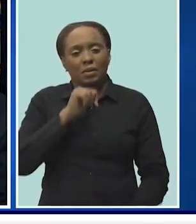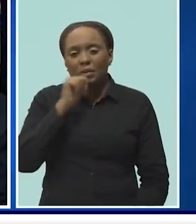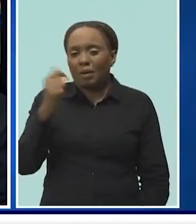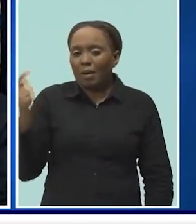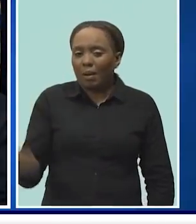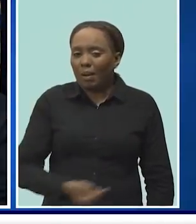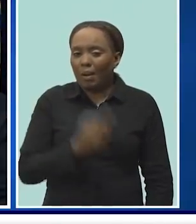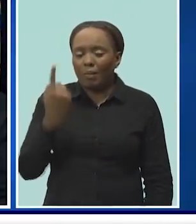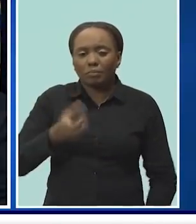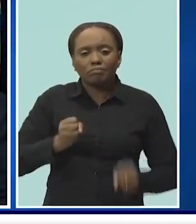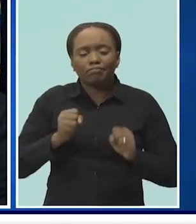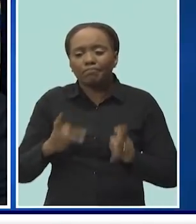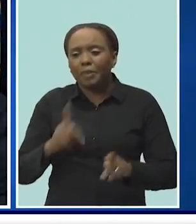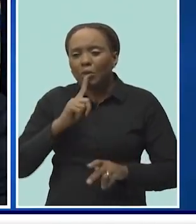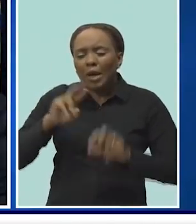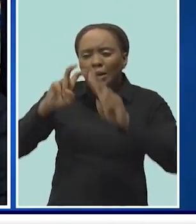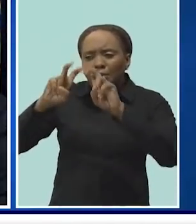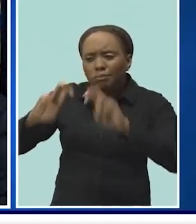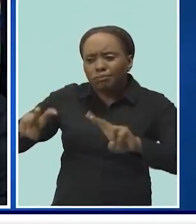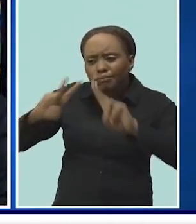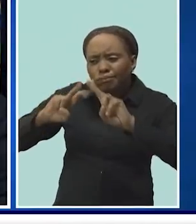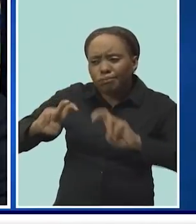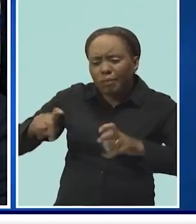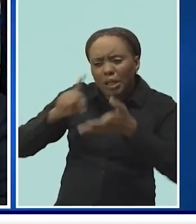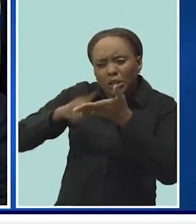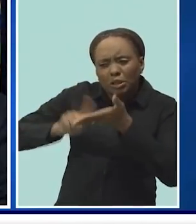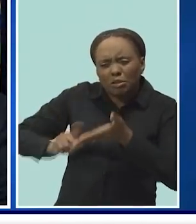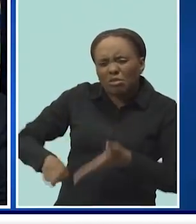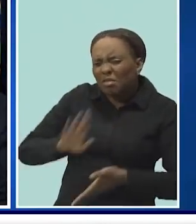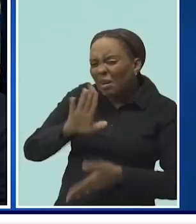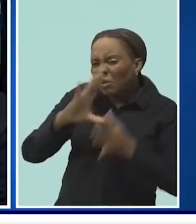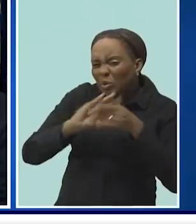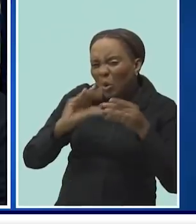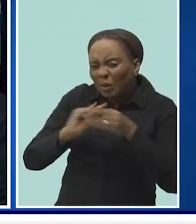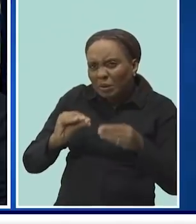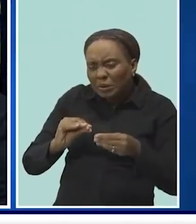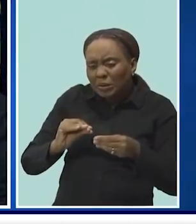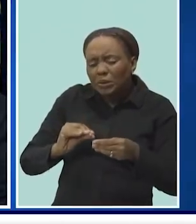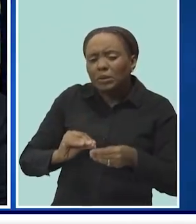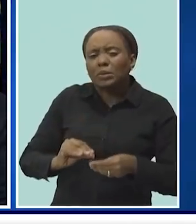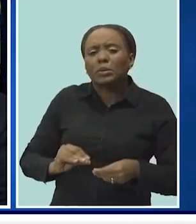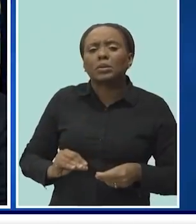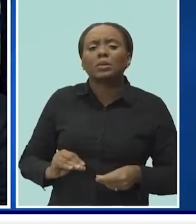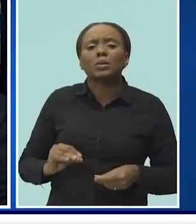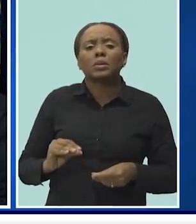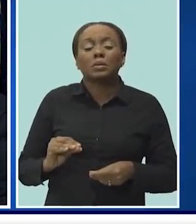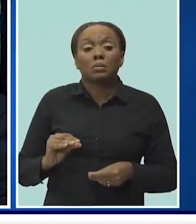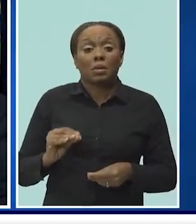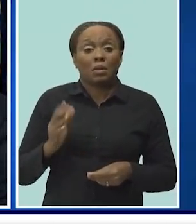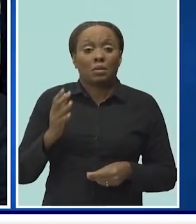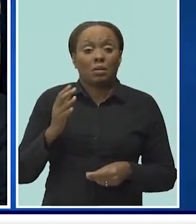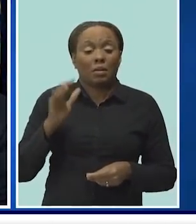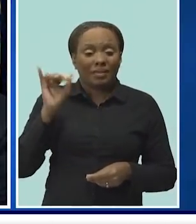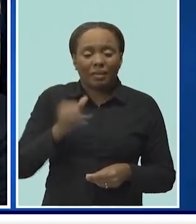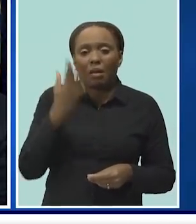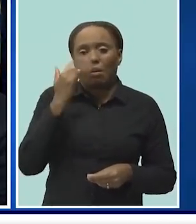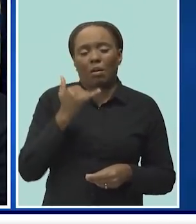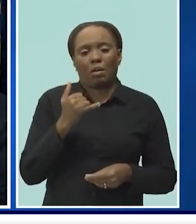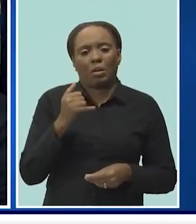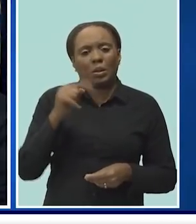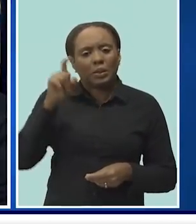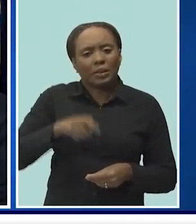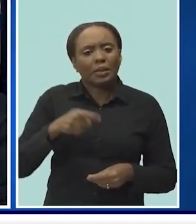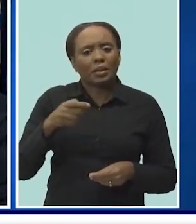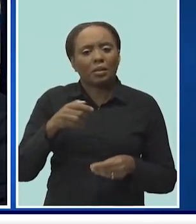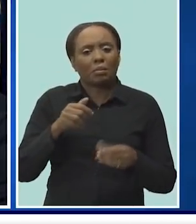investigate every excuse. And therefore, to the extent that it is possible, we ask that you have a pass so that if you have an